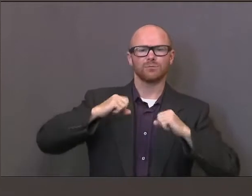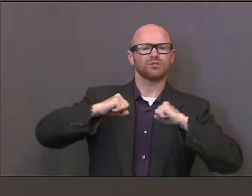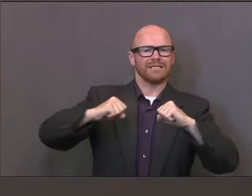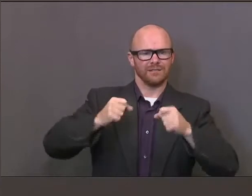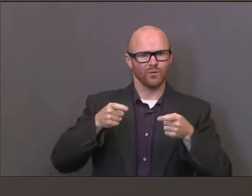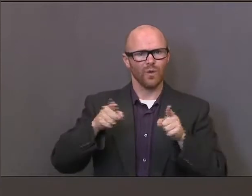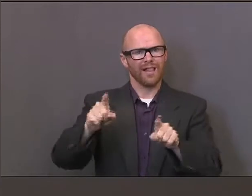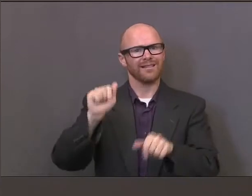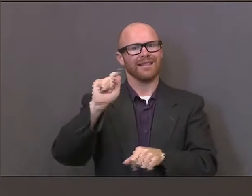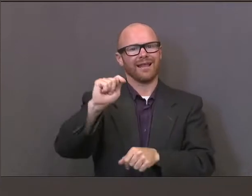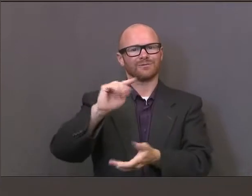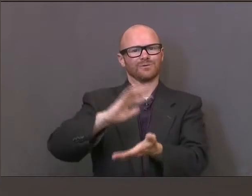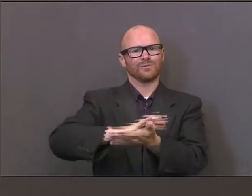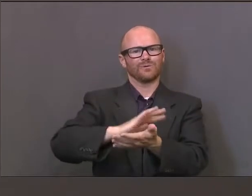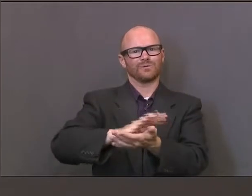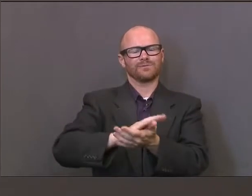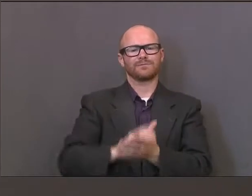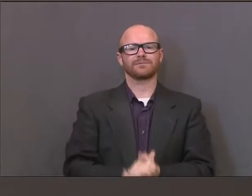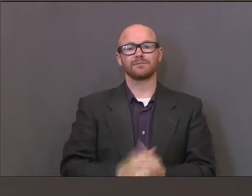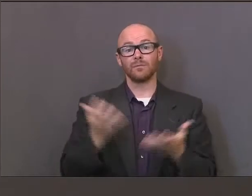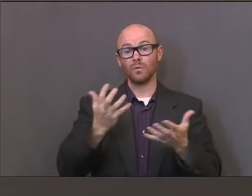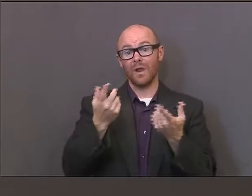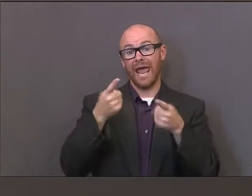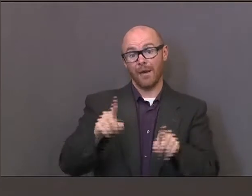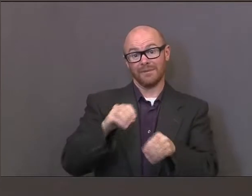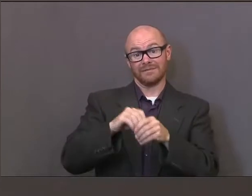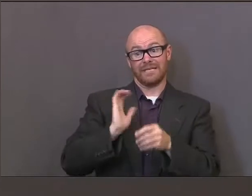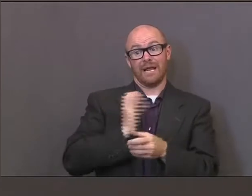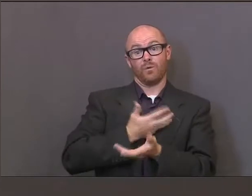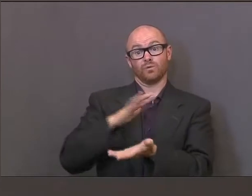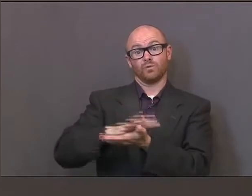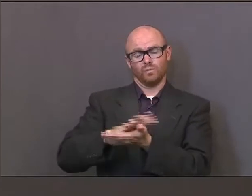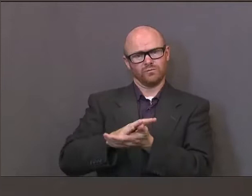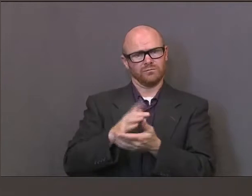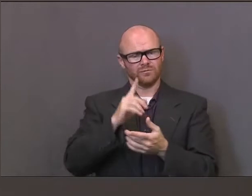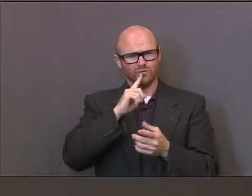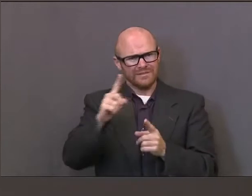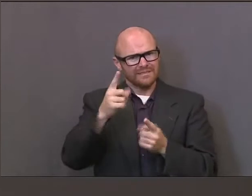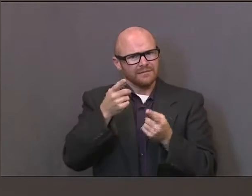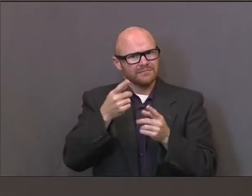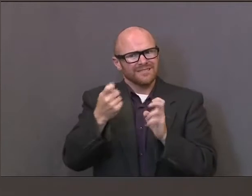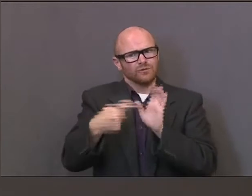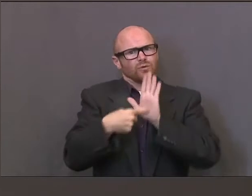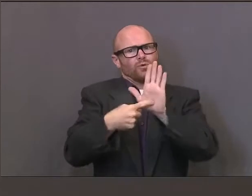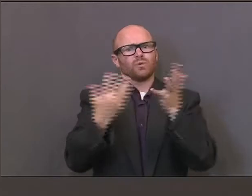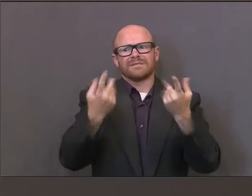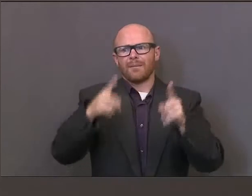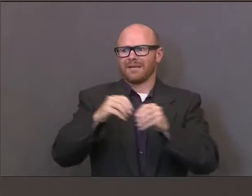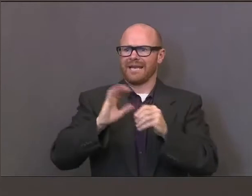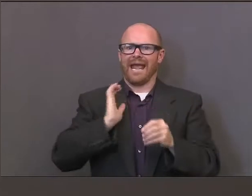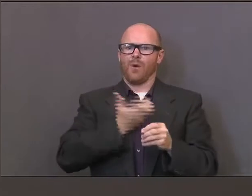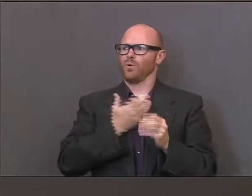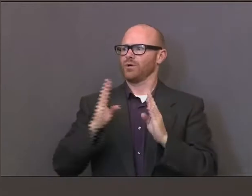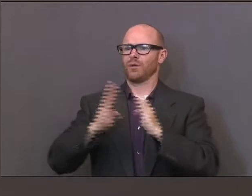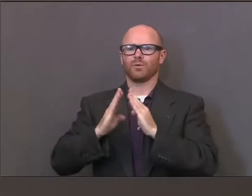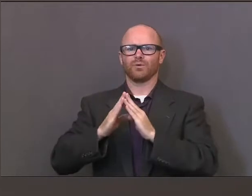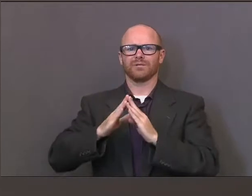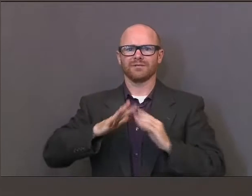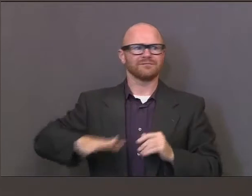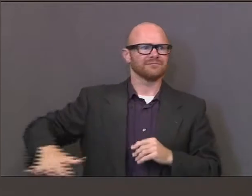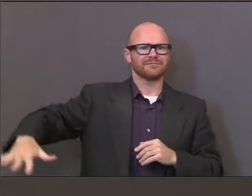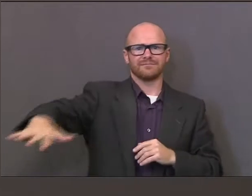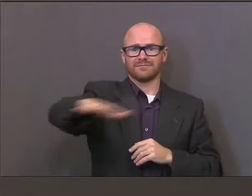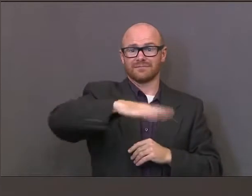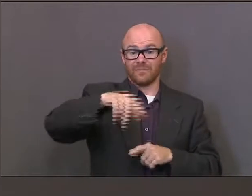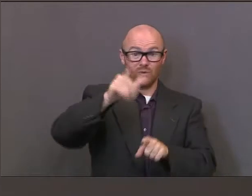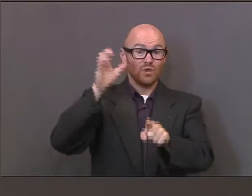happens in our schools is really a reflection of what's happening in the community around our schools, which is why today you've heard from Dr. Dunn